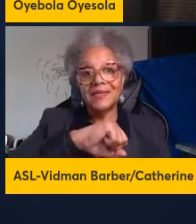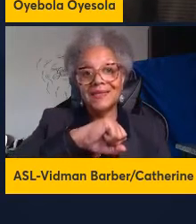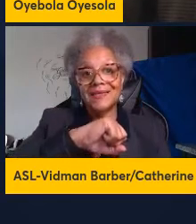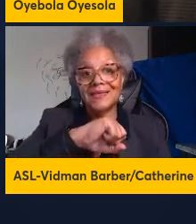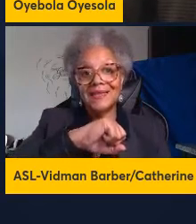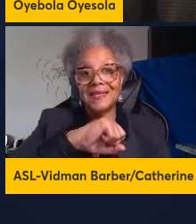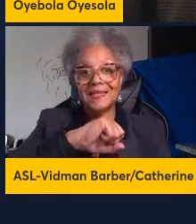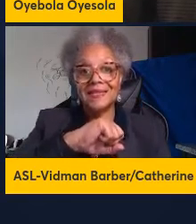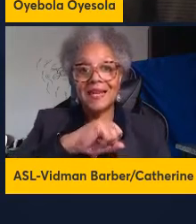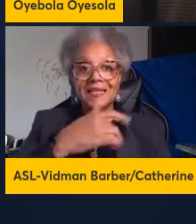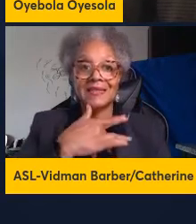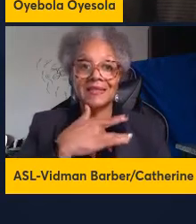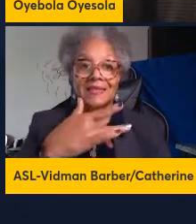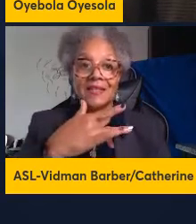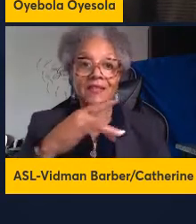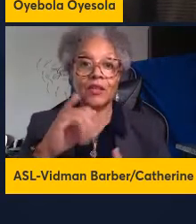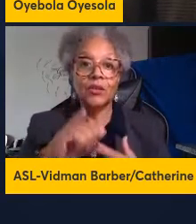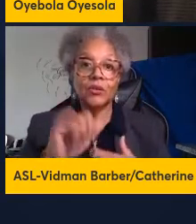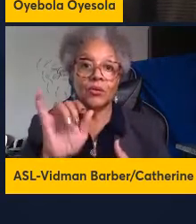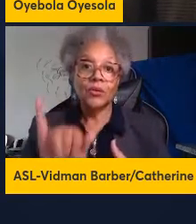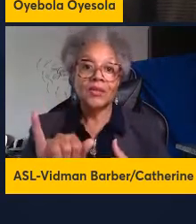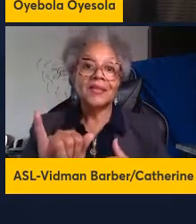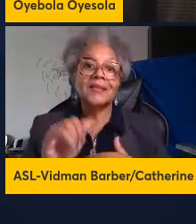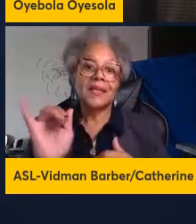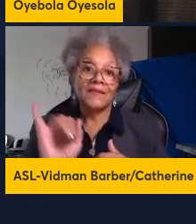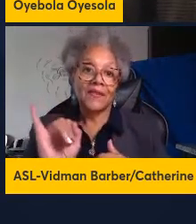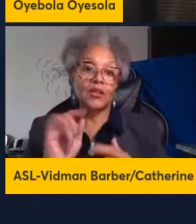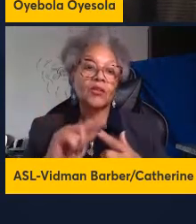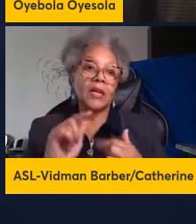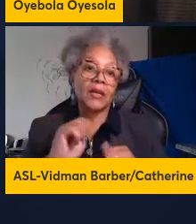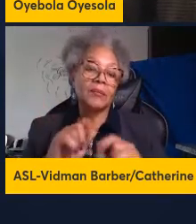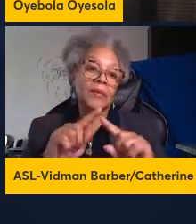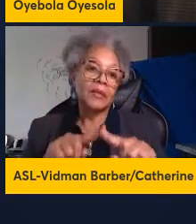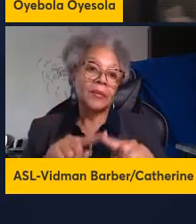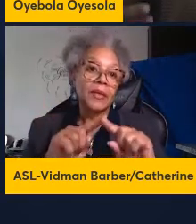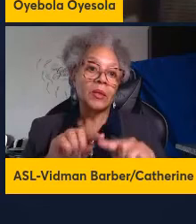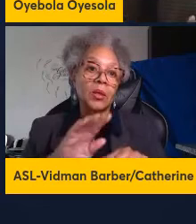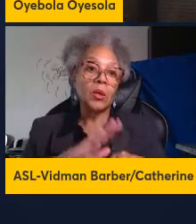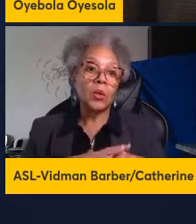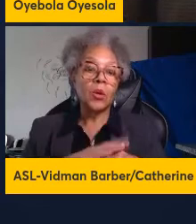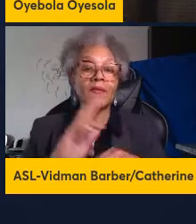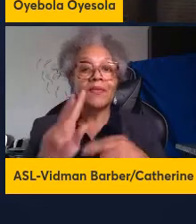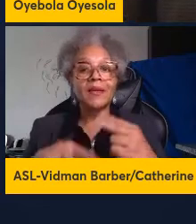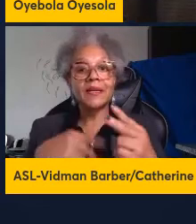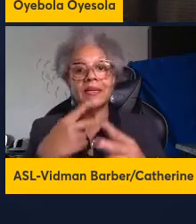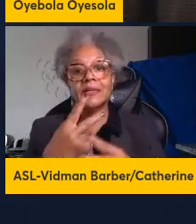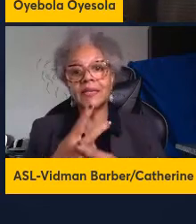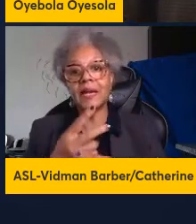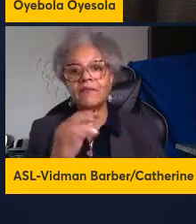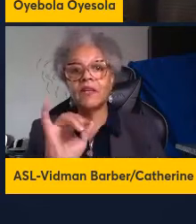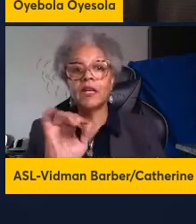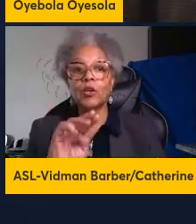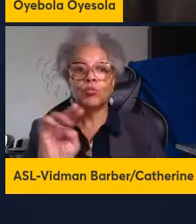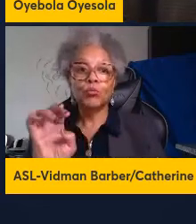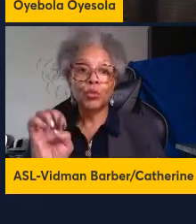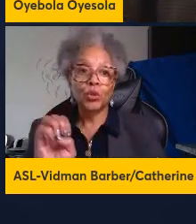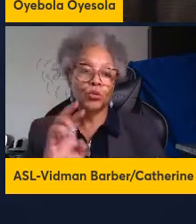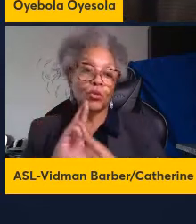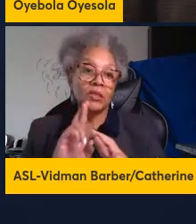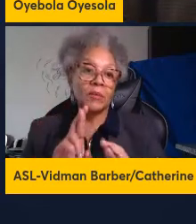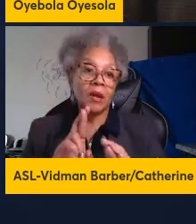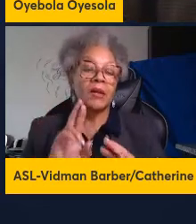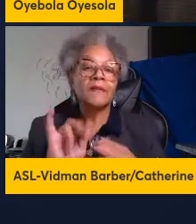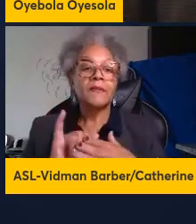to intestinal helmet infection can be based on the type of immune response that is generated with